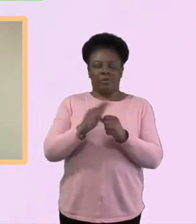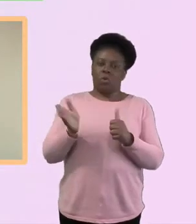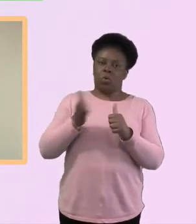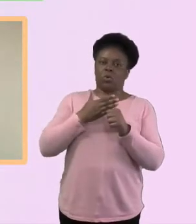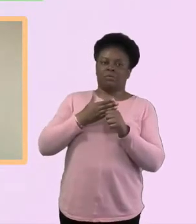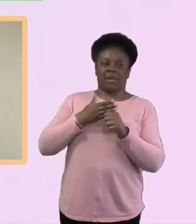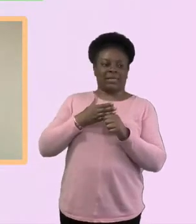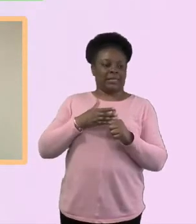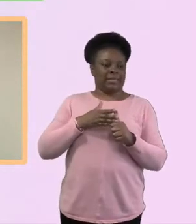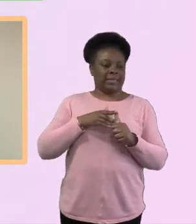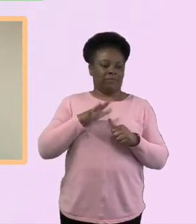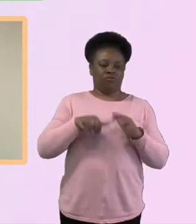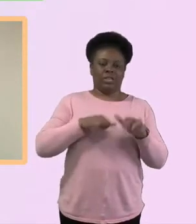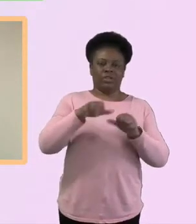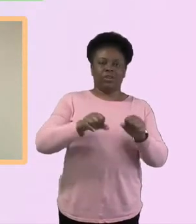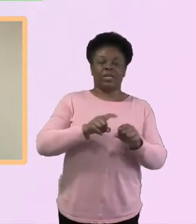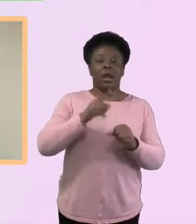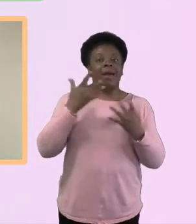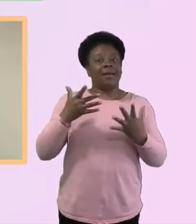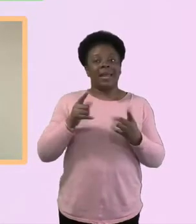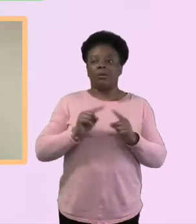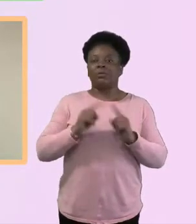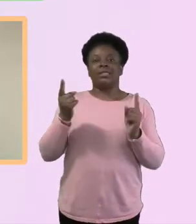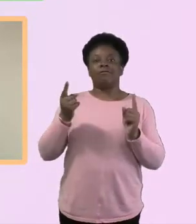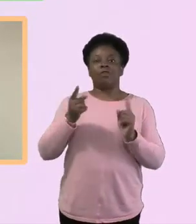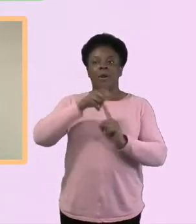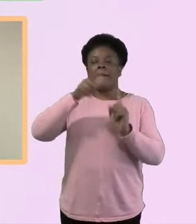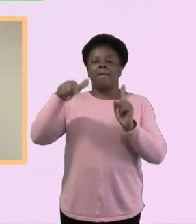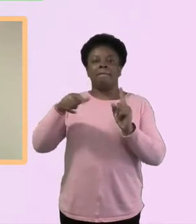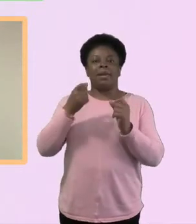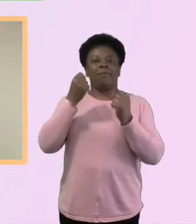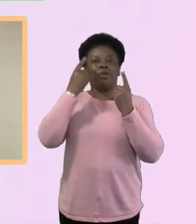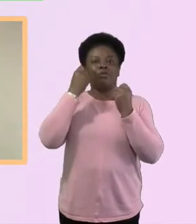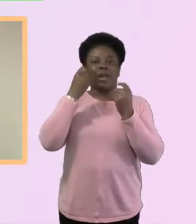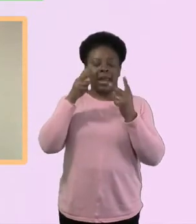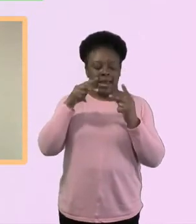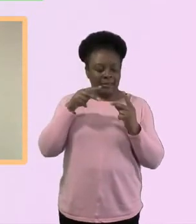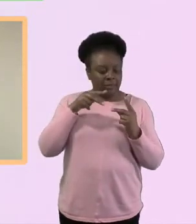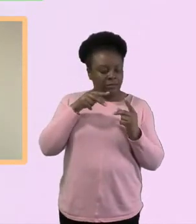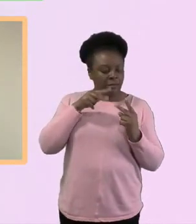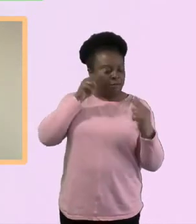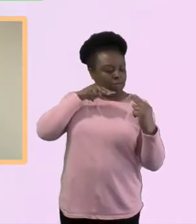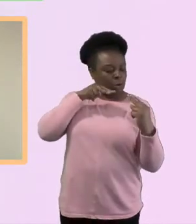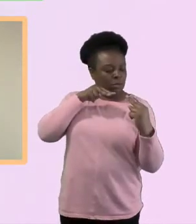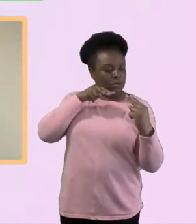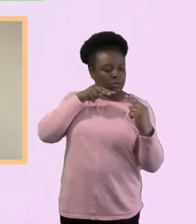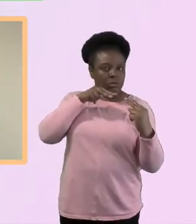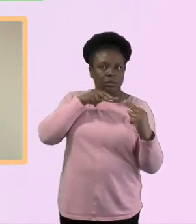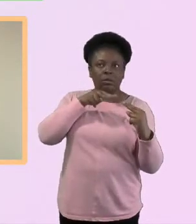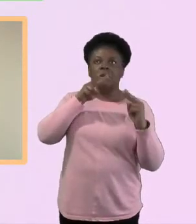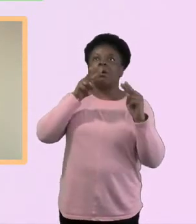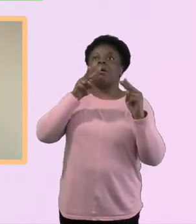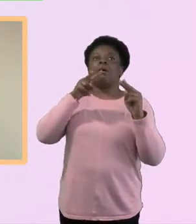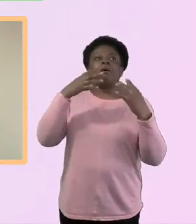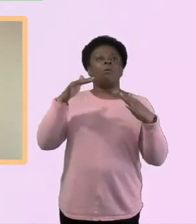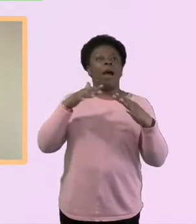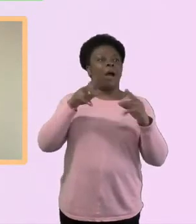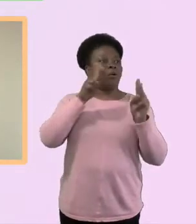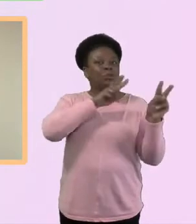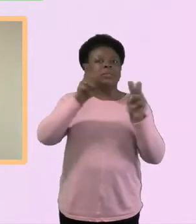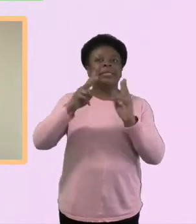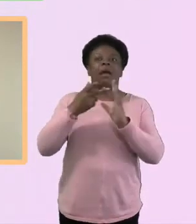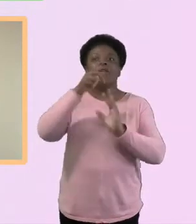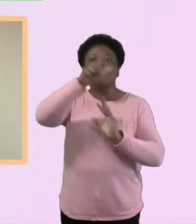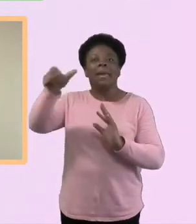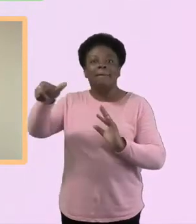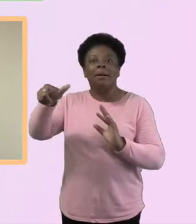spilling in and spilling over and people really taking note of who's around them. Also people, you know, talking about WhatsApp groups in their neighbors, especially